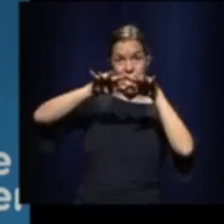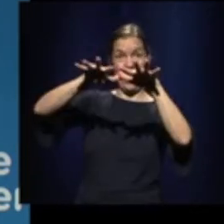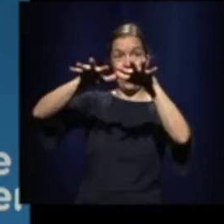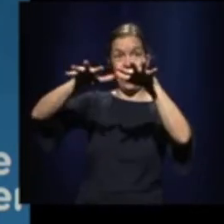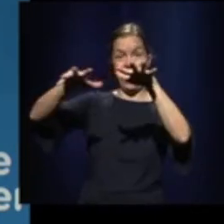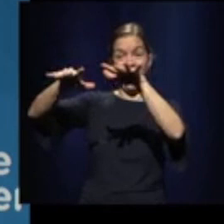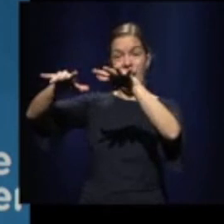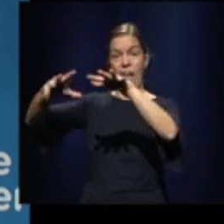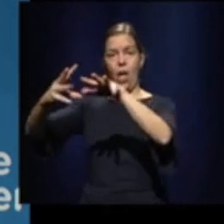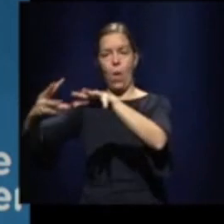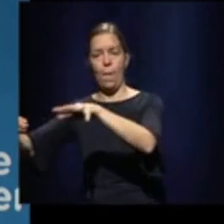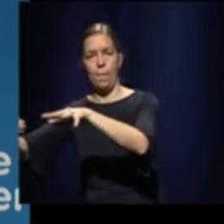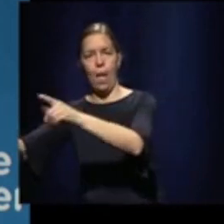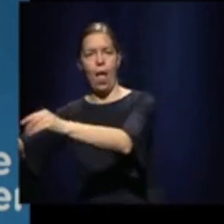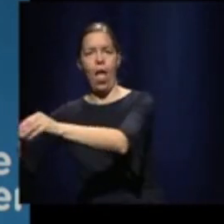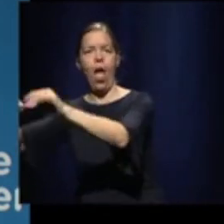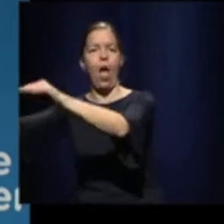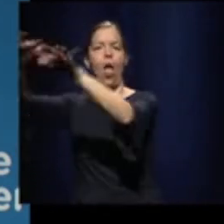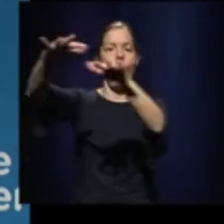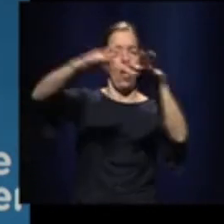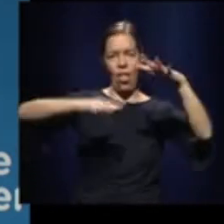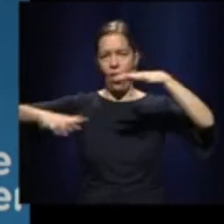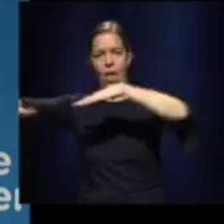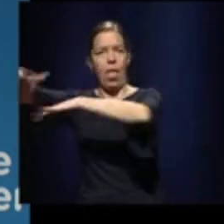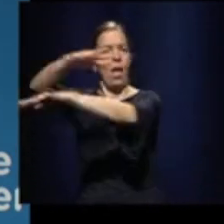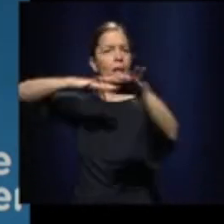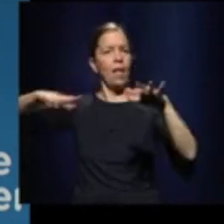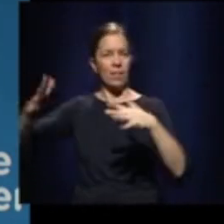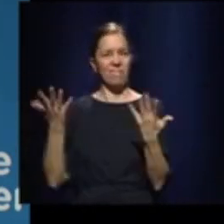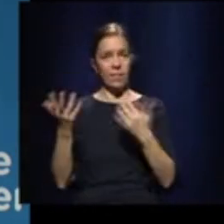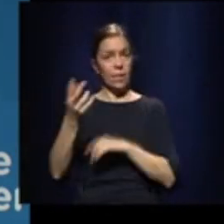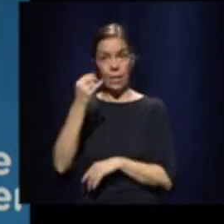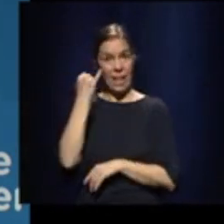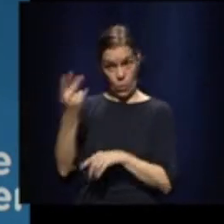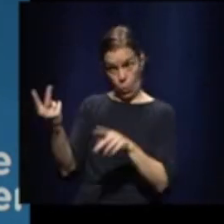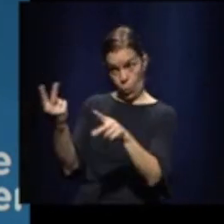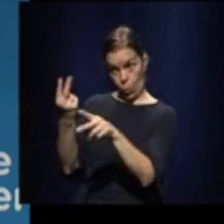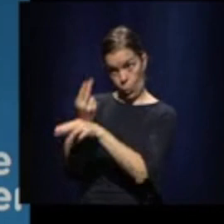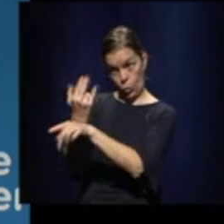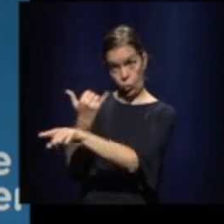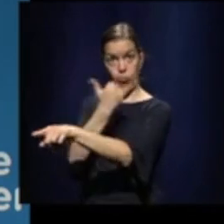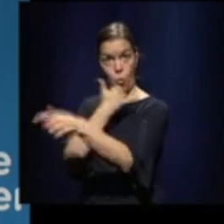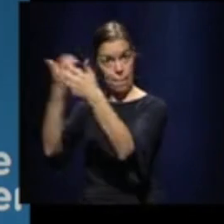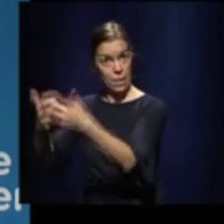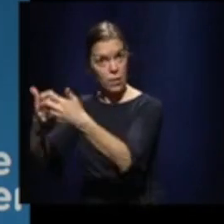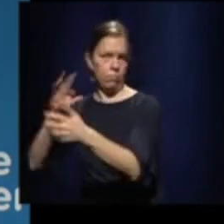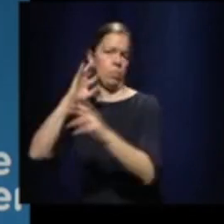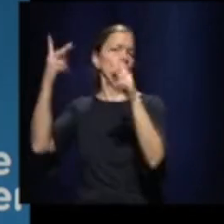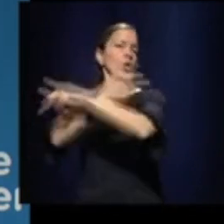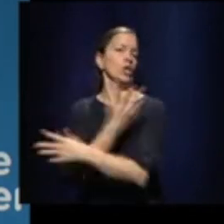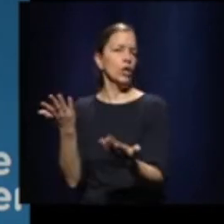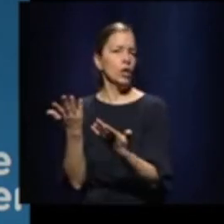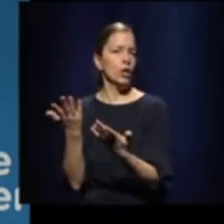them to other persons. So, it needs really to be well installed and to be sure that there won't be any